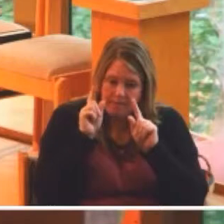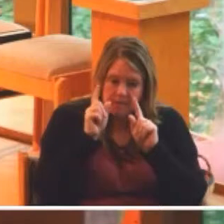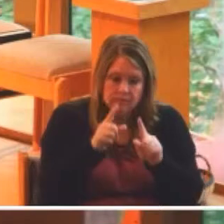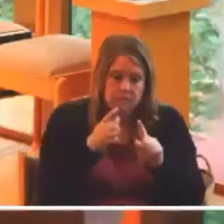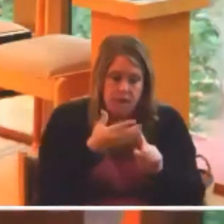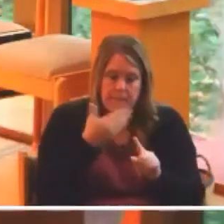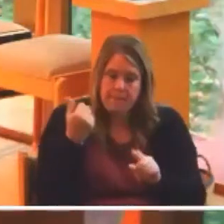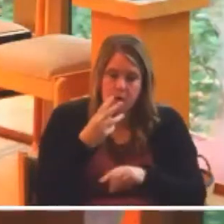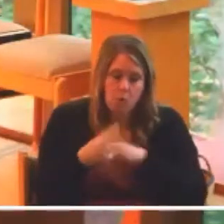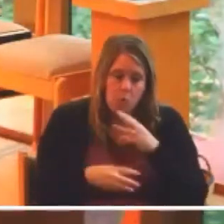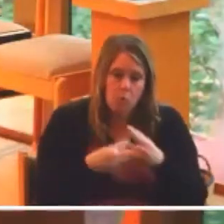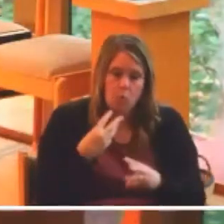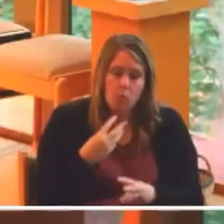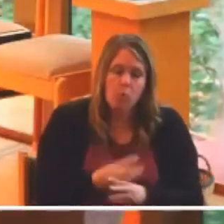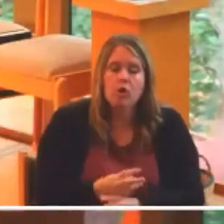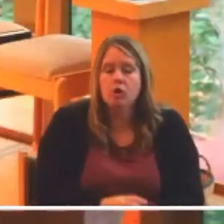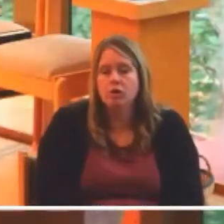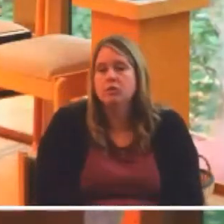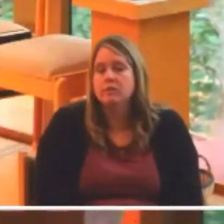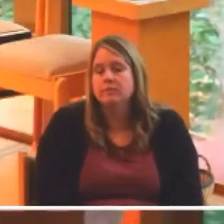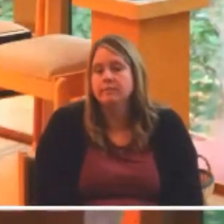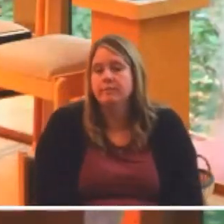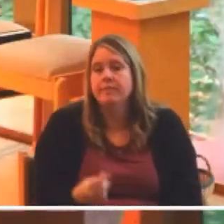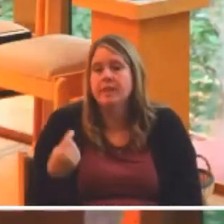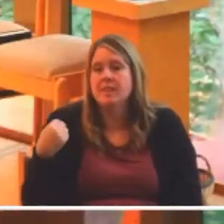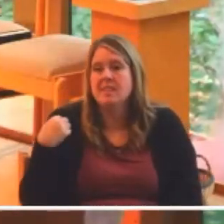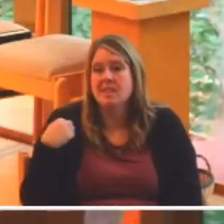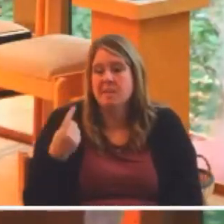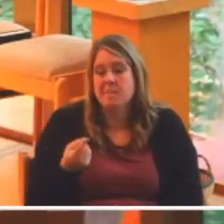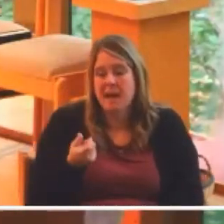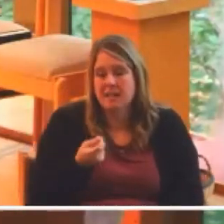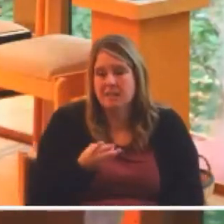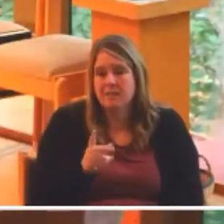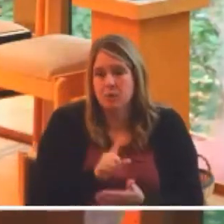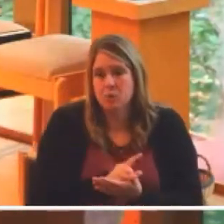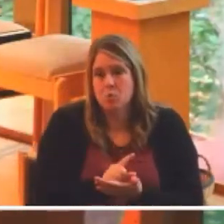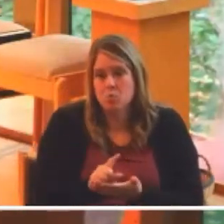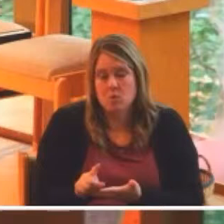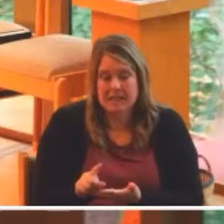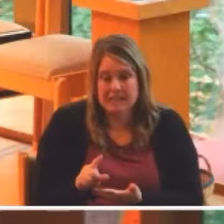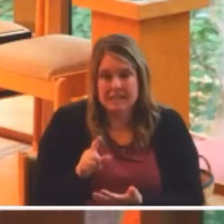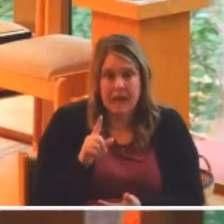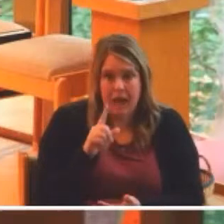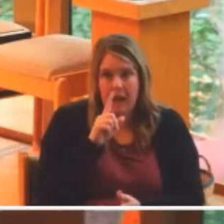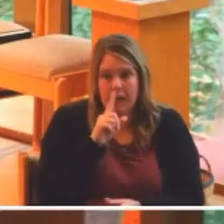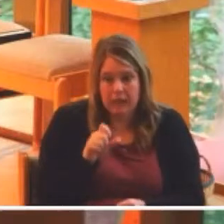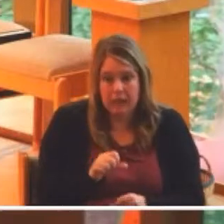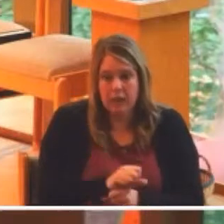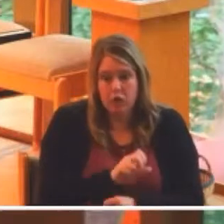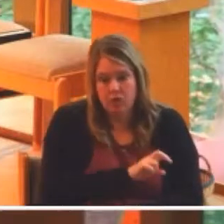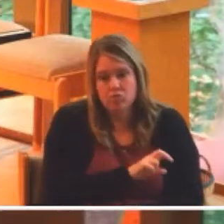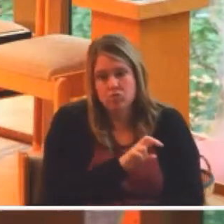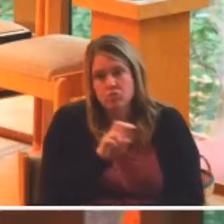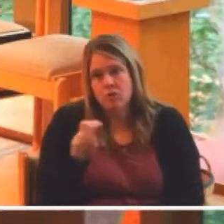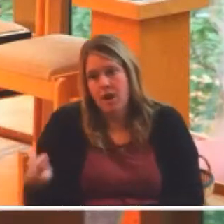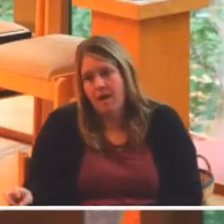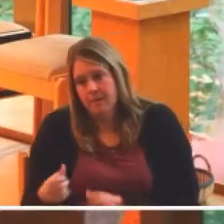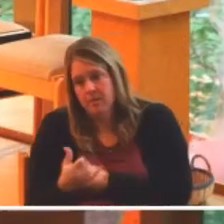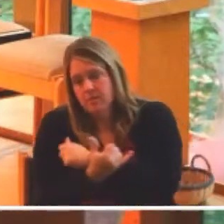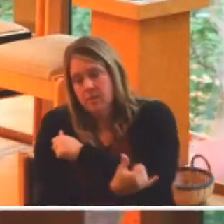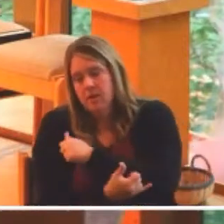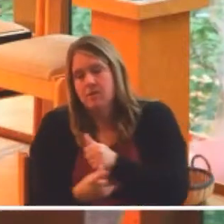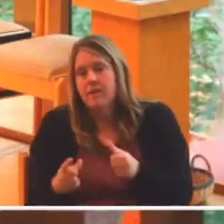I will tell you that on a personal note, I spent the past two weeks literally crisscrossing the country. The first half was for my vacation